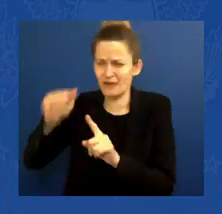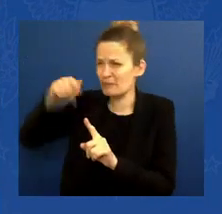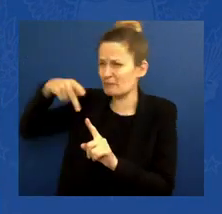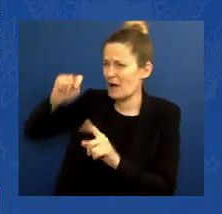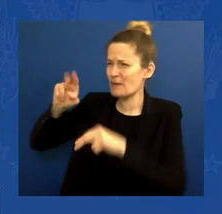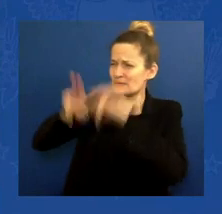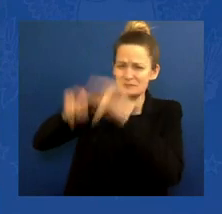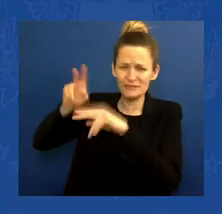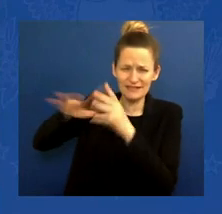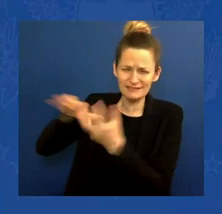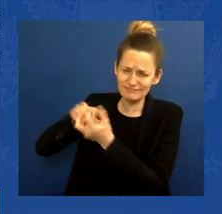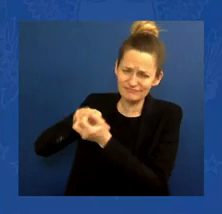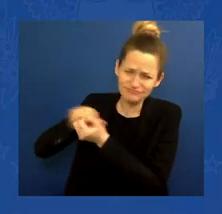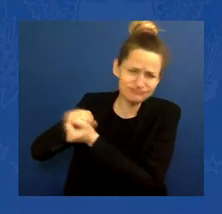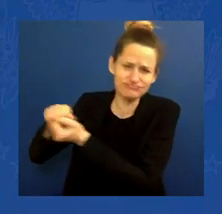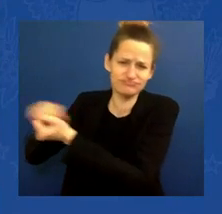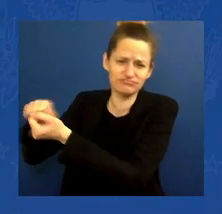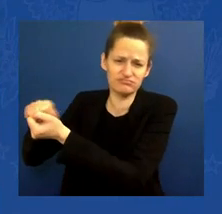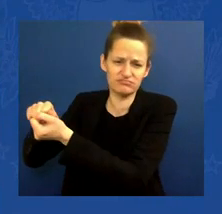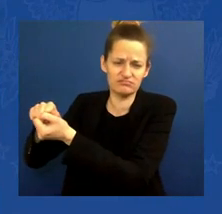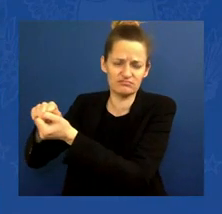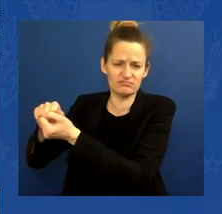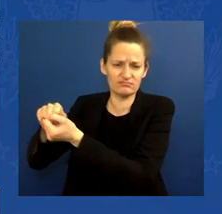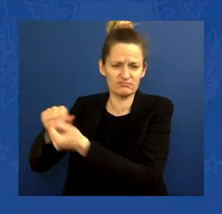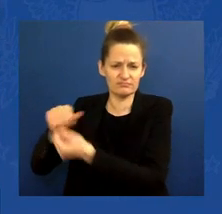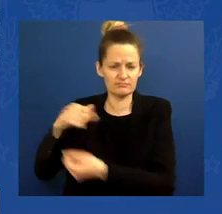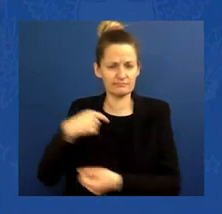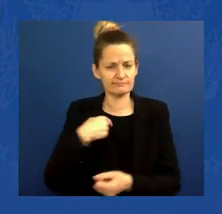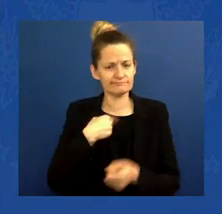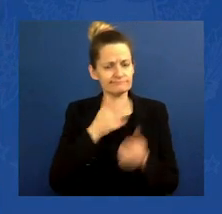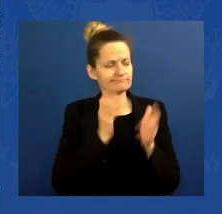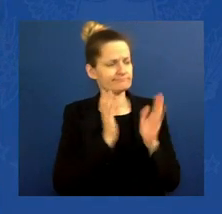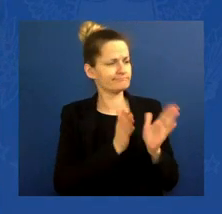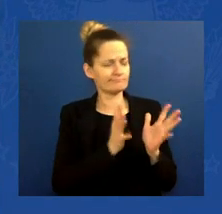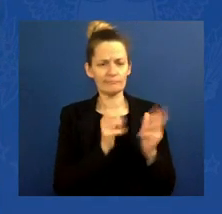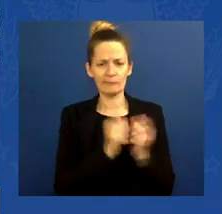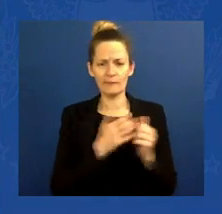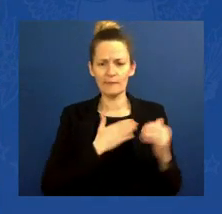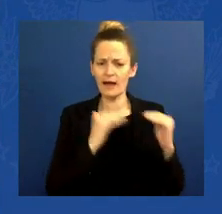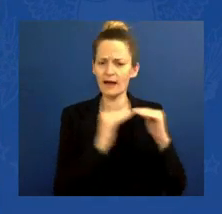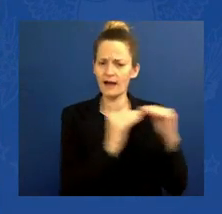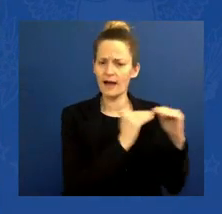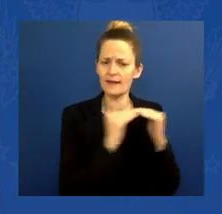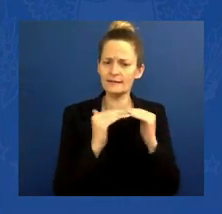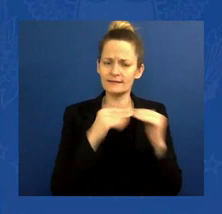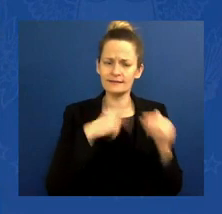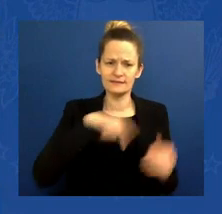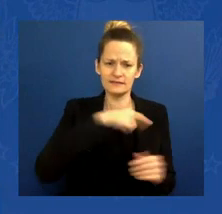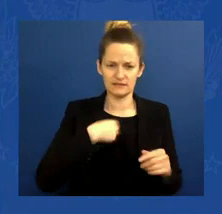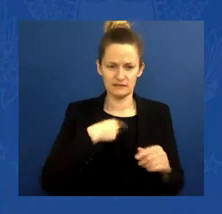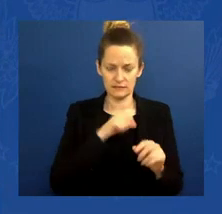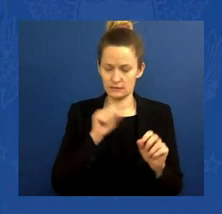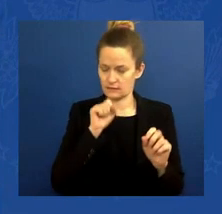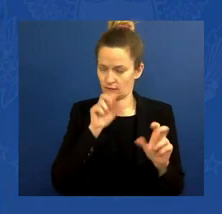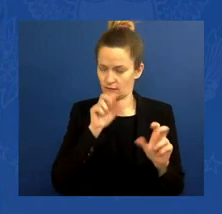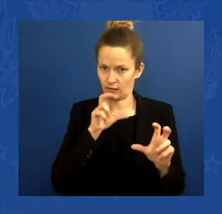it just is amazing. Yesterday, we saw reports that Russian forces were holding hundreds of doctors and patients